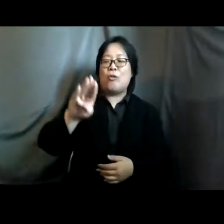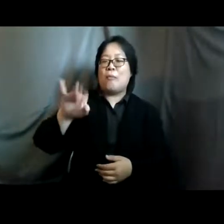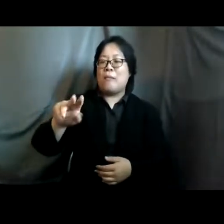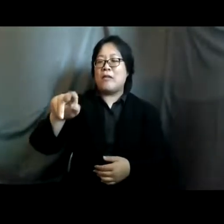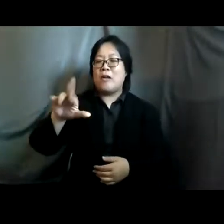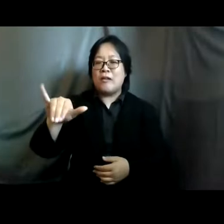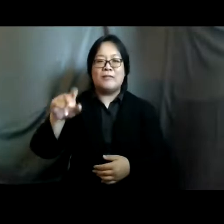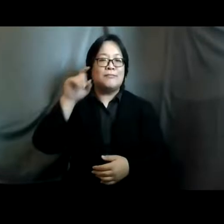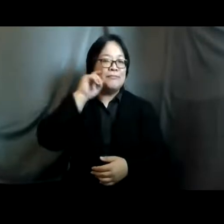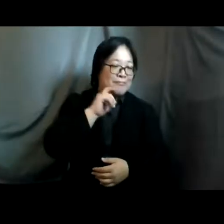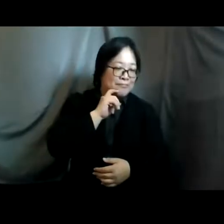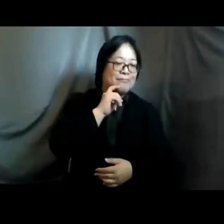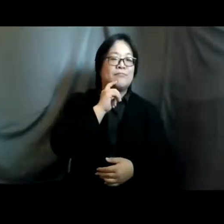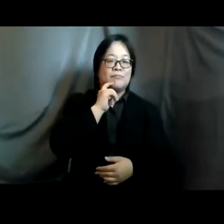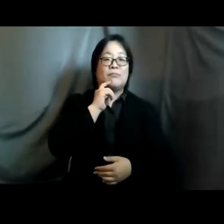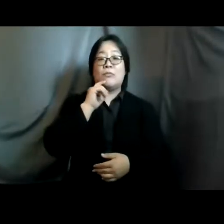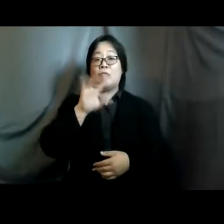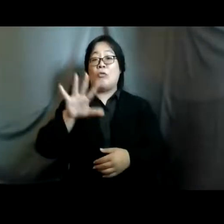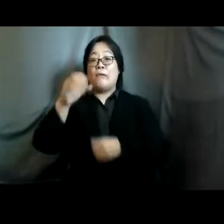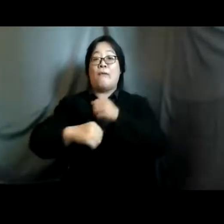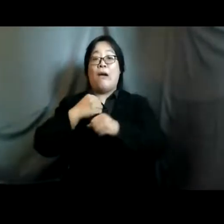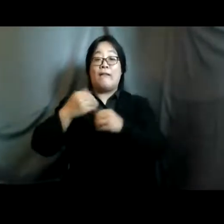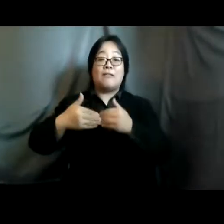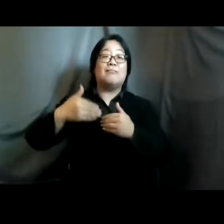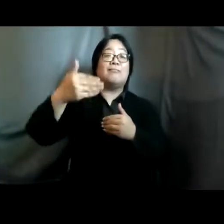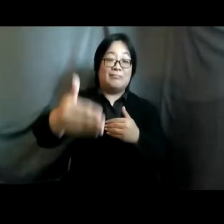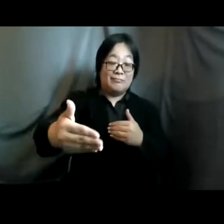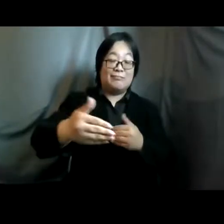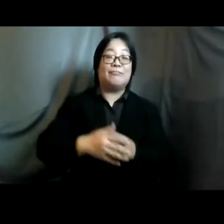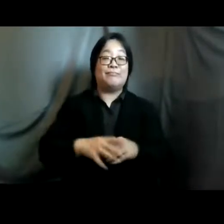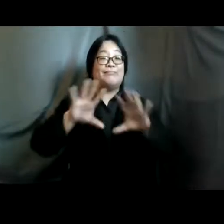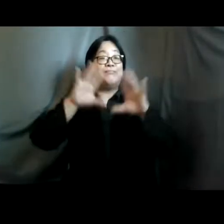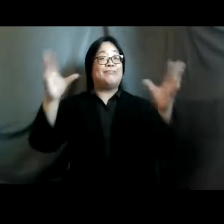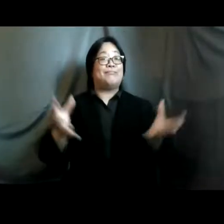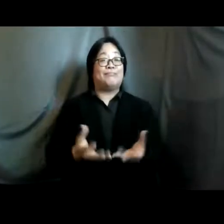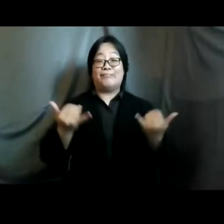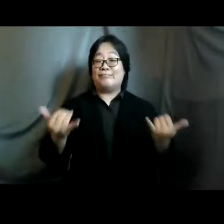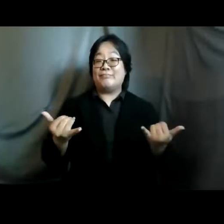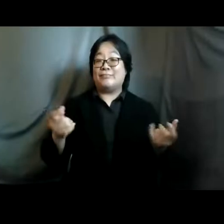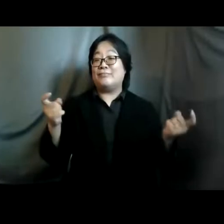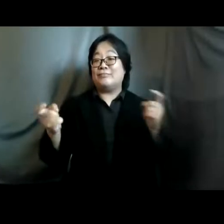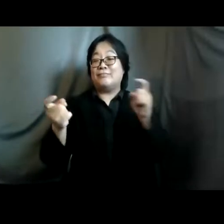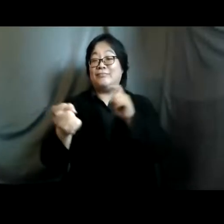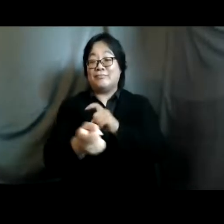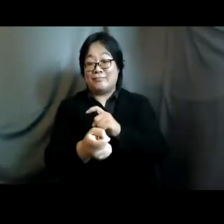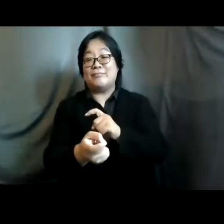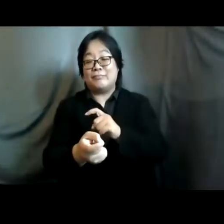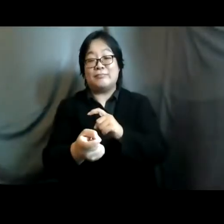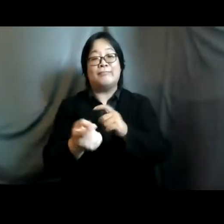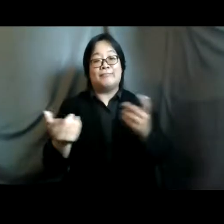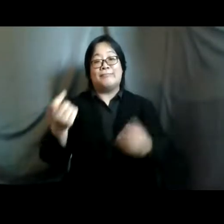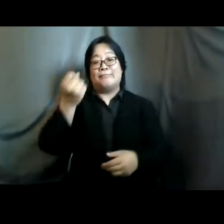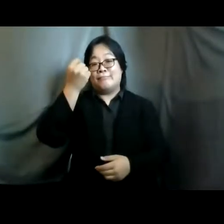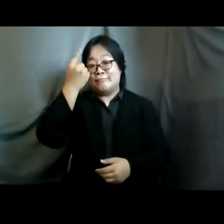sexualities and uh 25 years later we can see that the world has grown and changed completely its understanding and its